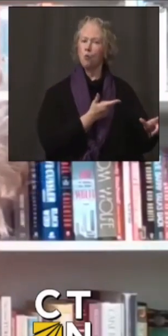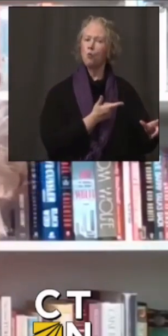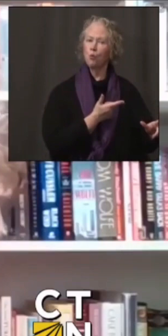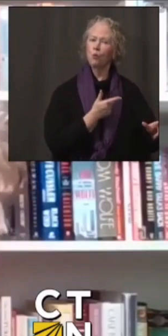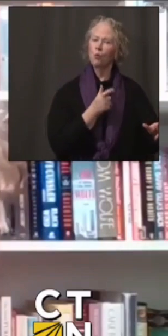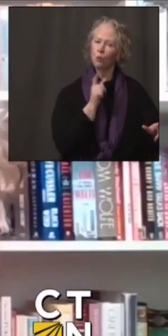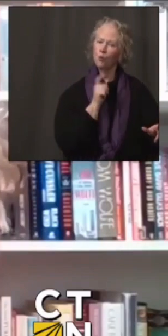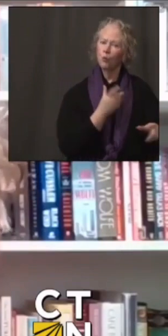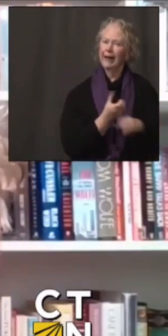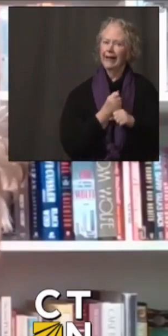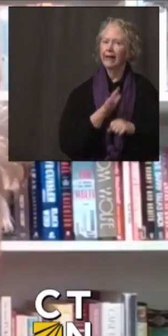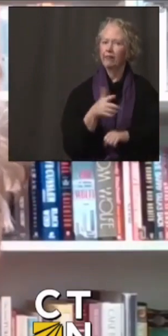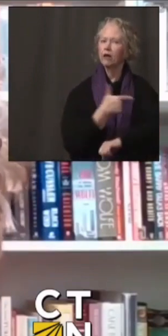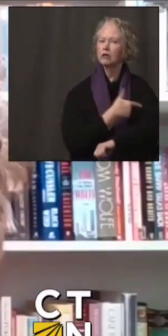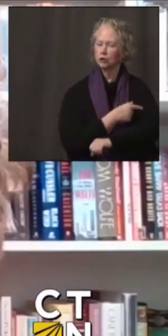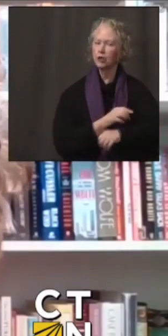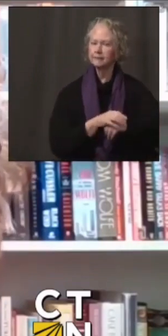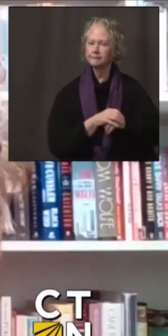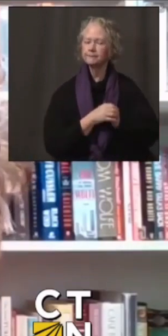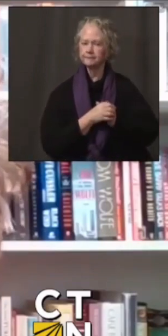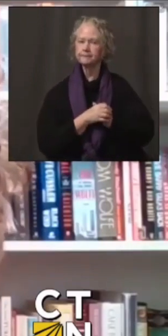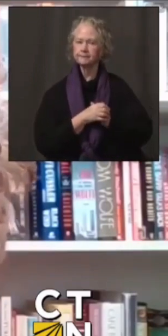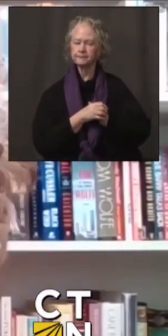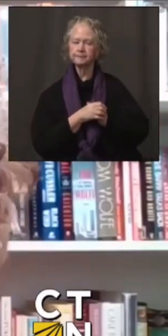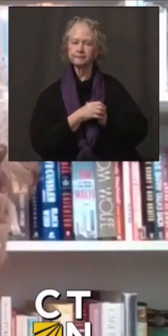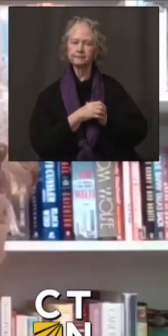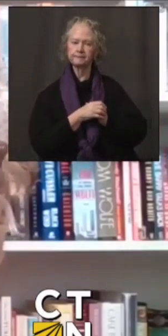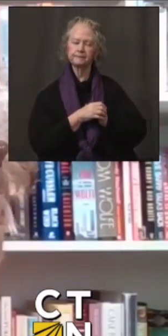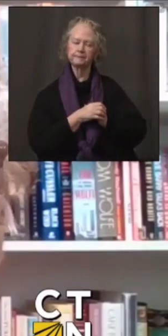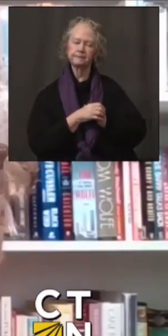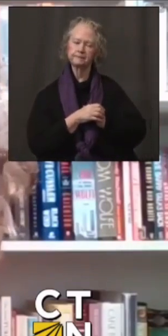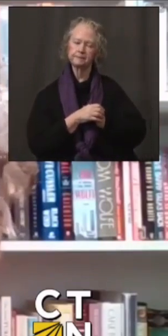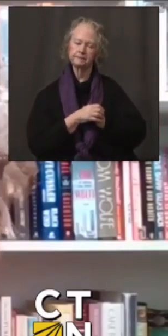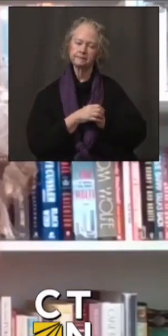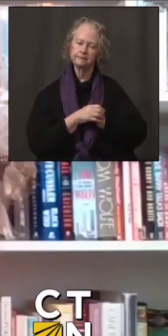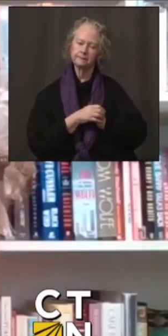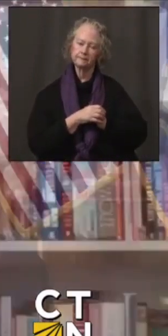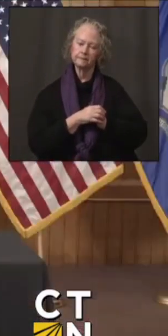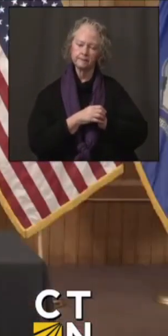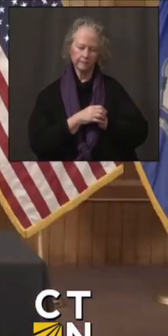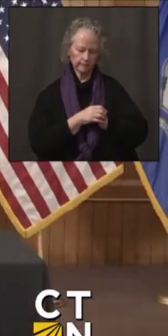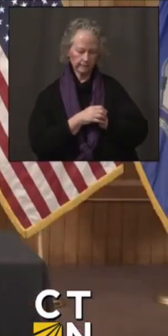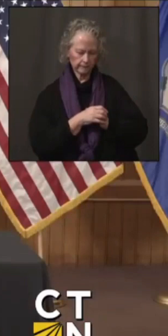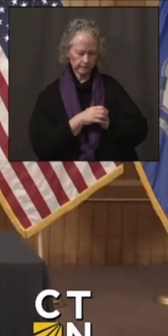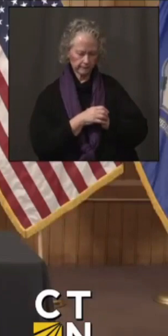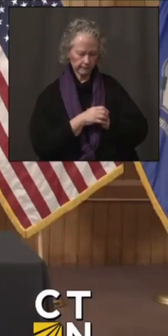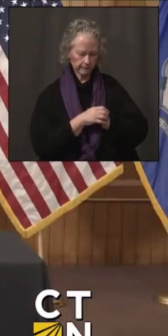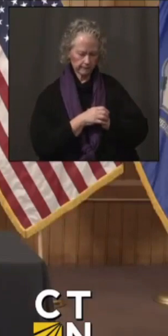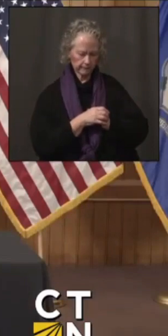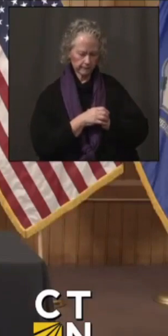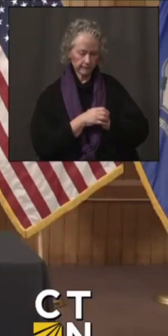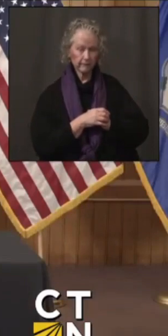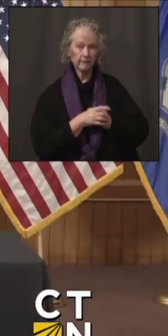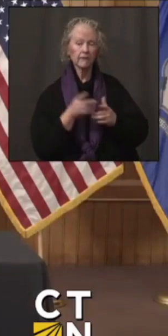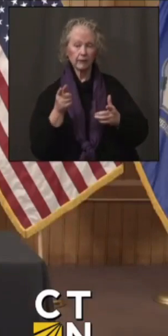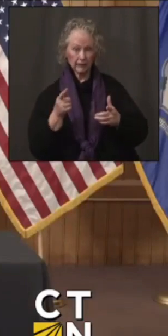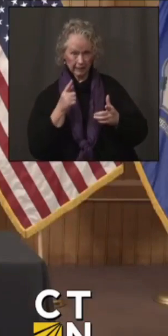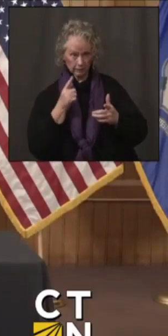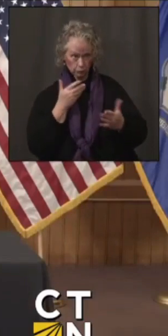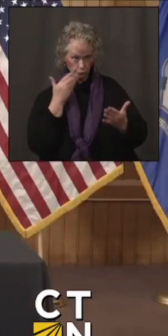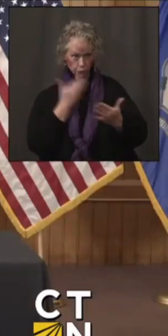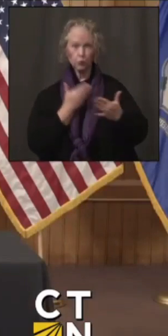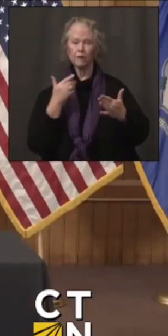individuals to get access early on in the 1B process. There's evidence that we have the variant here in Connecticut.